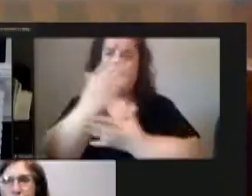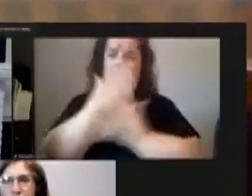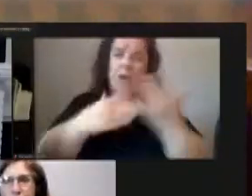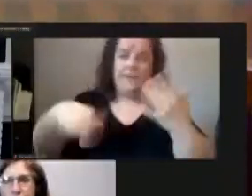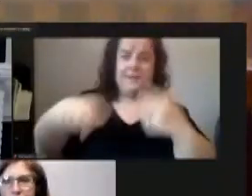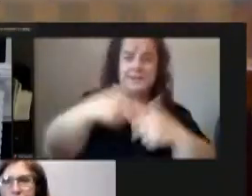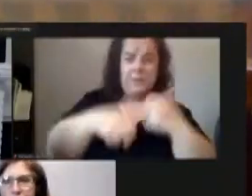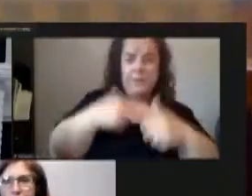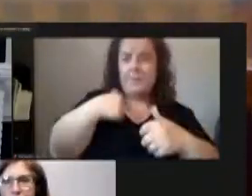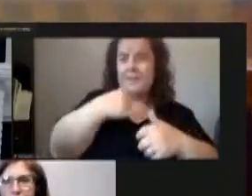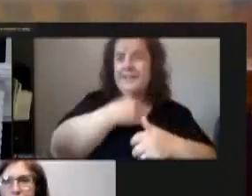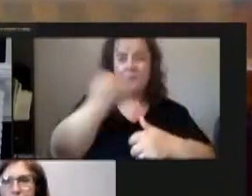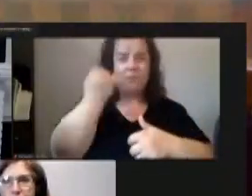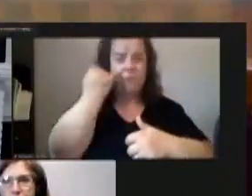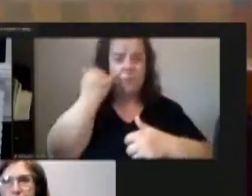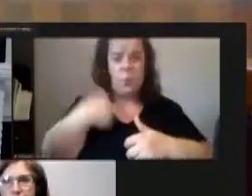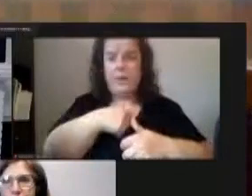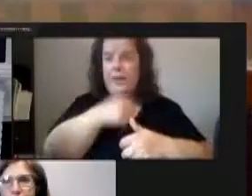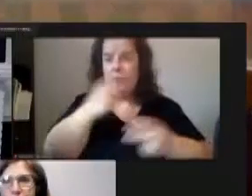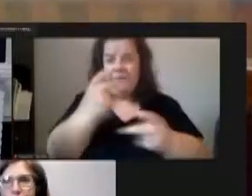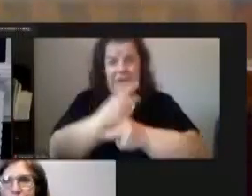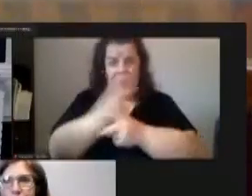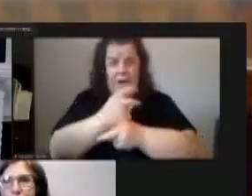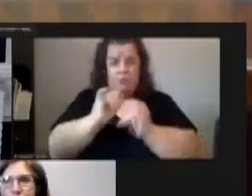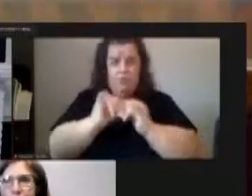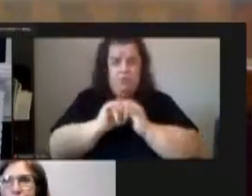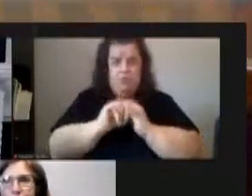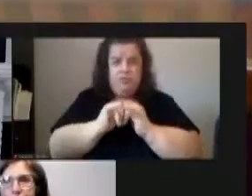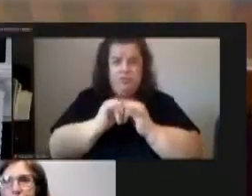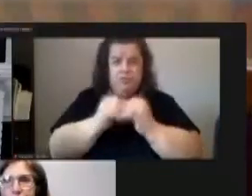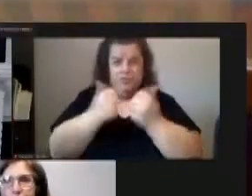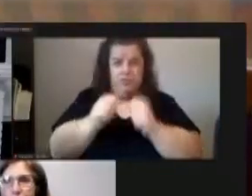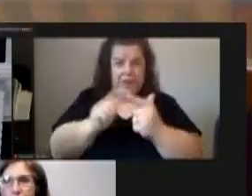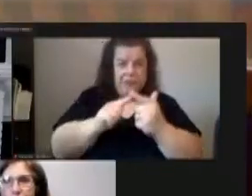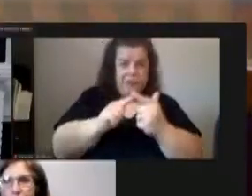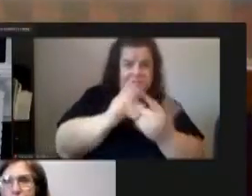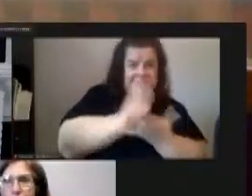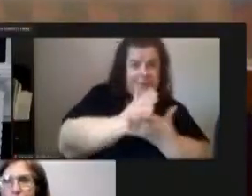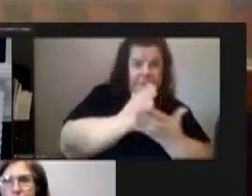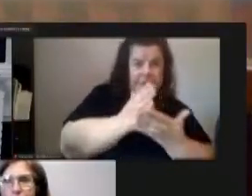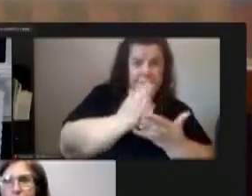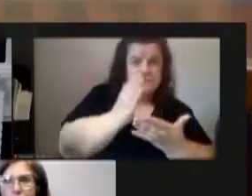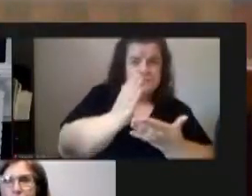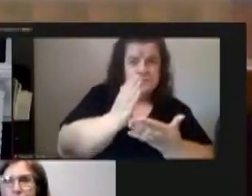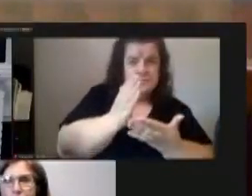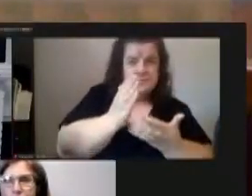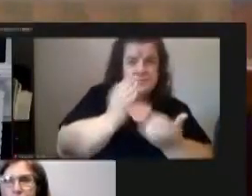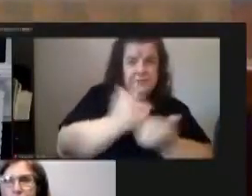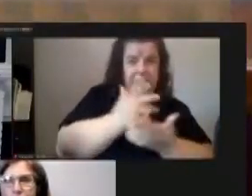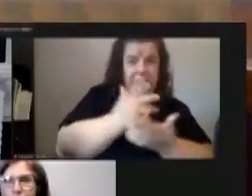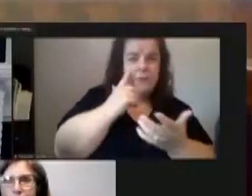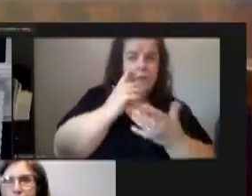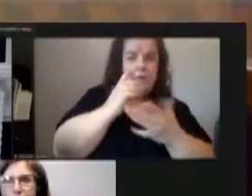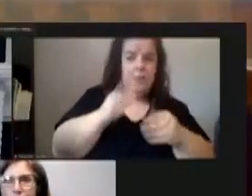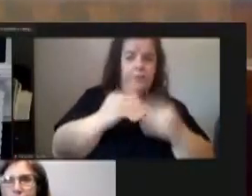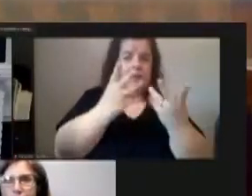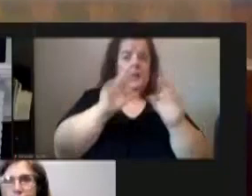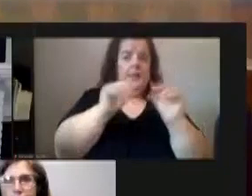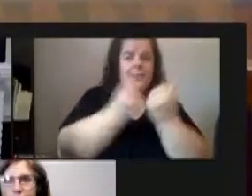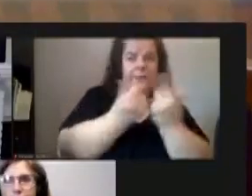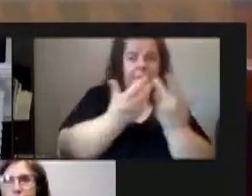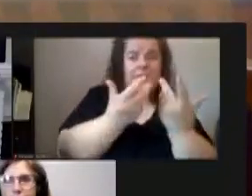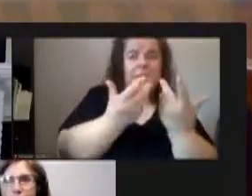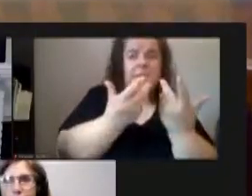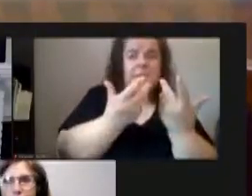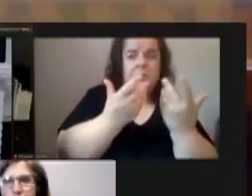don't figure this out and try to stop all the things we're doing to to prevent the athletic associations which serve around 10 000 kids in the city of pittsburgh